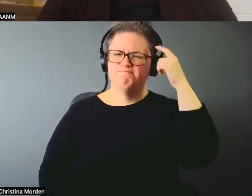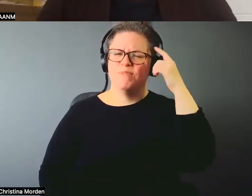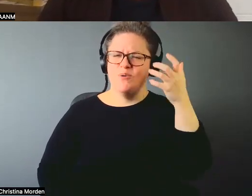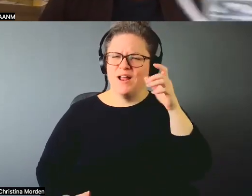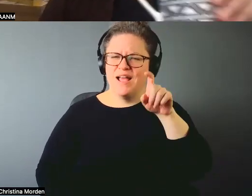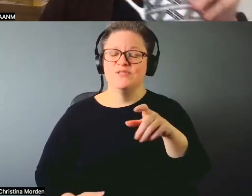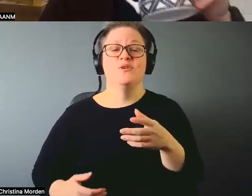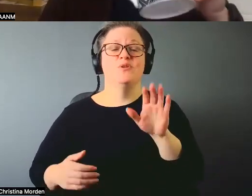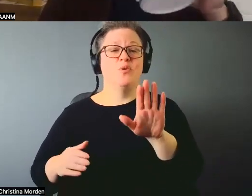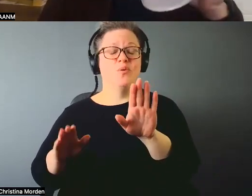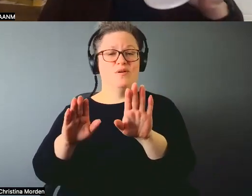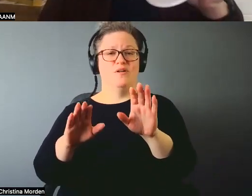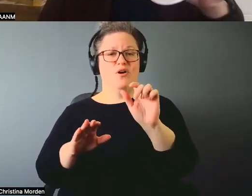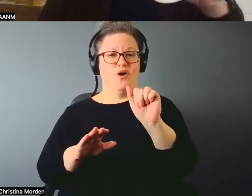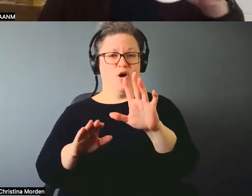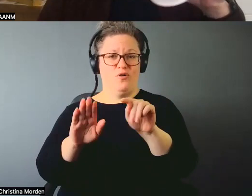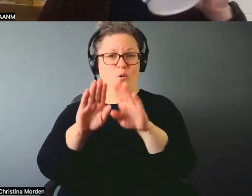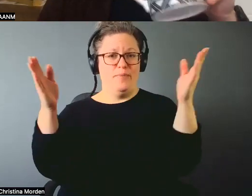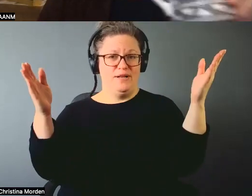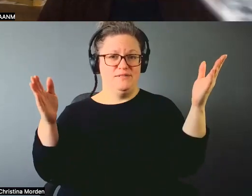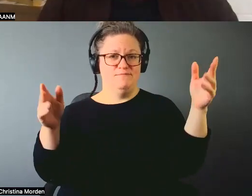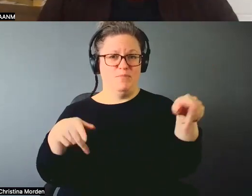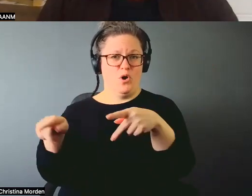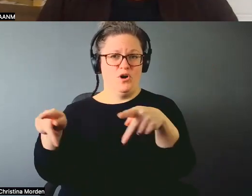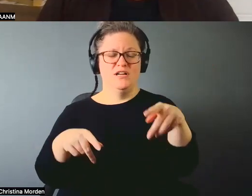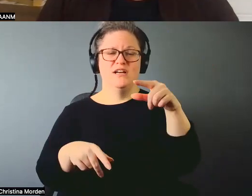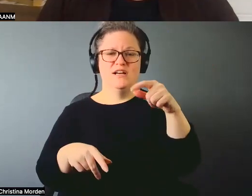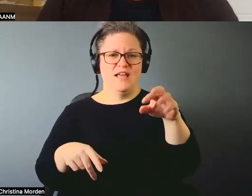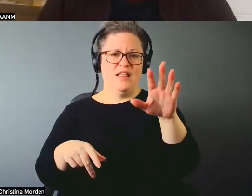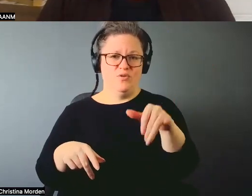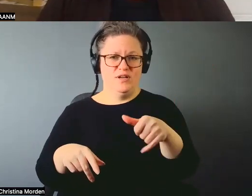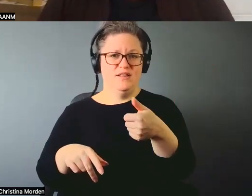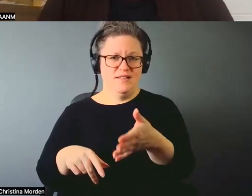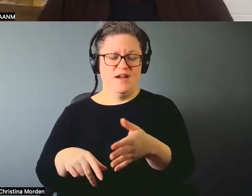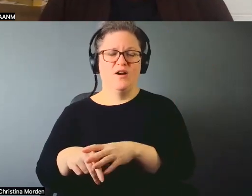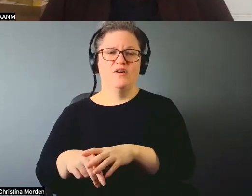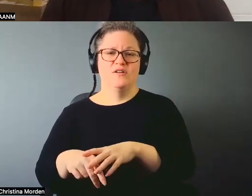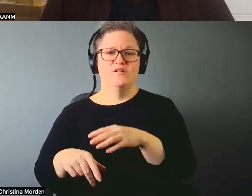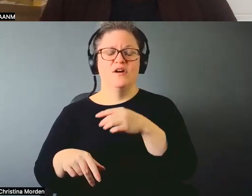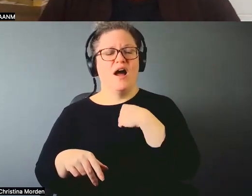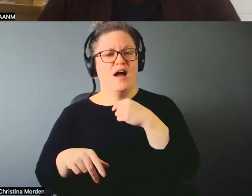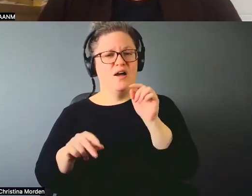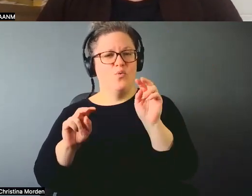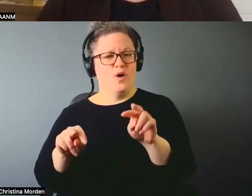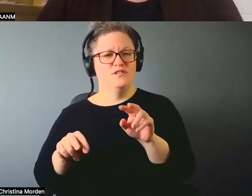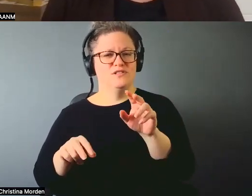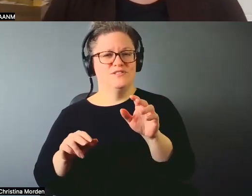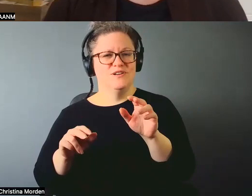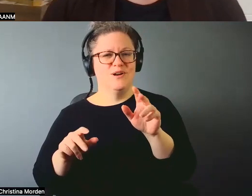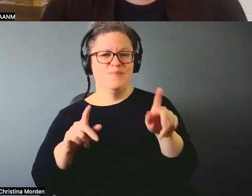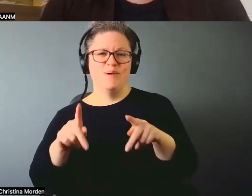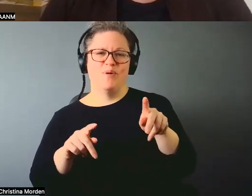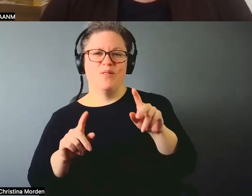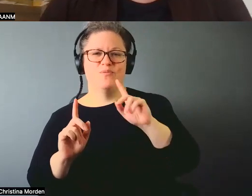gallery and watching people's reactions to the work. It, it kind of, it ran this really wide